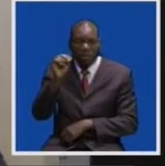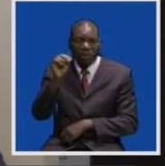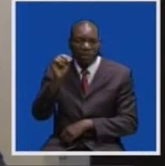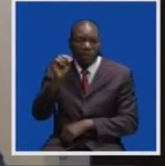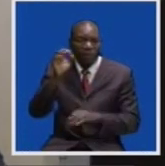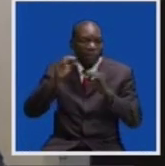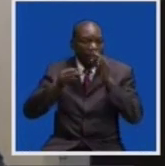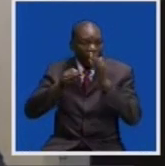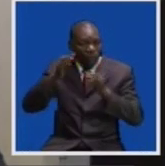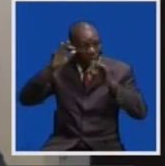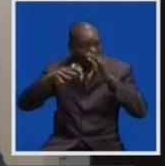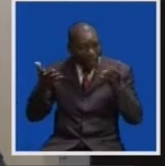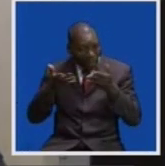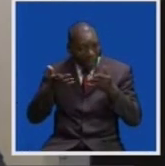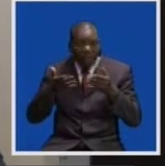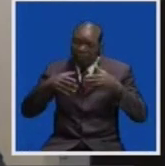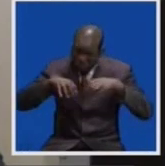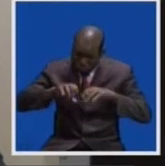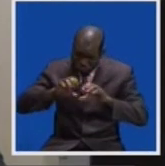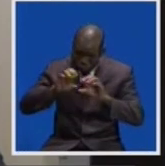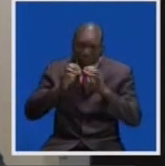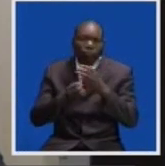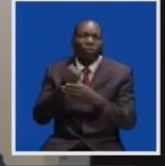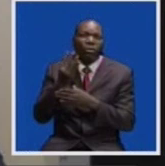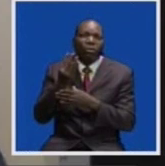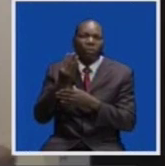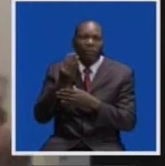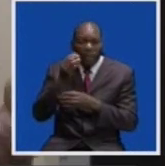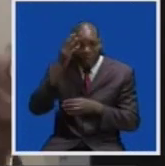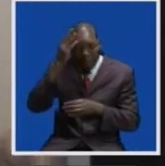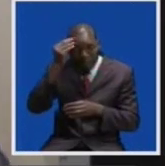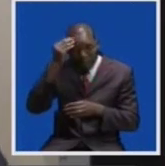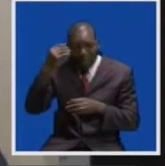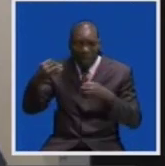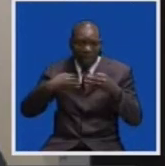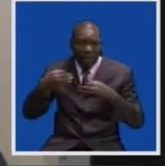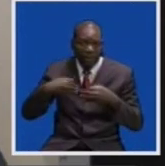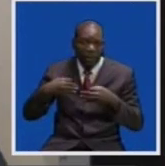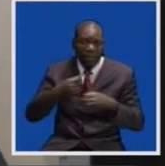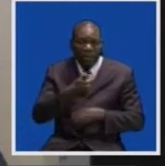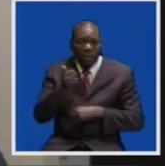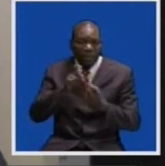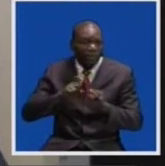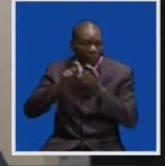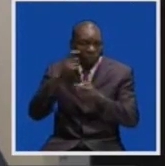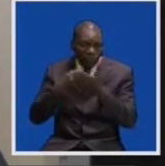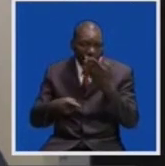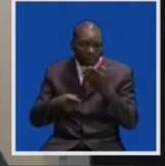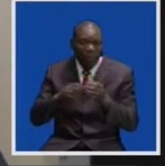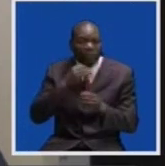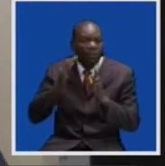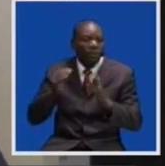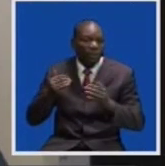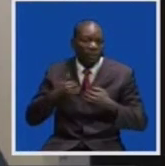I've been briefed by the experts in the ministry. And then the other main challenge that our farmers are facing with cotton